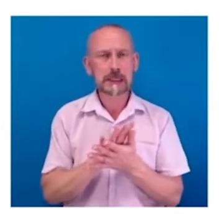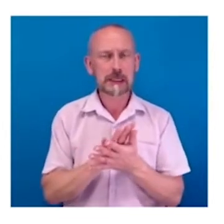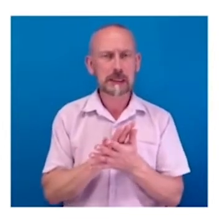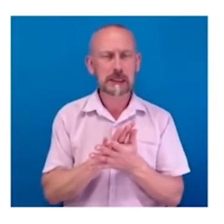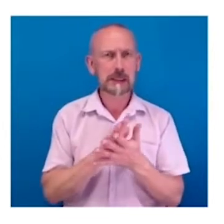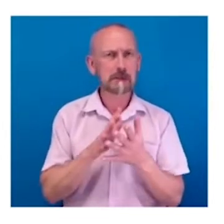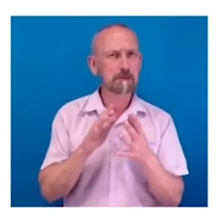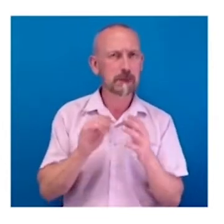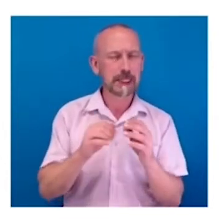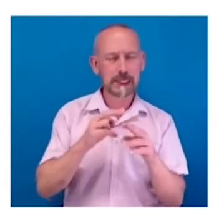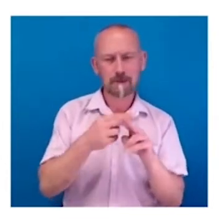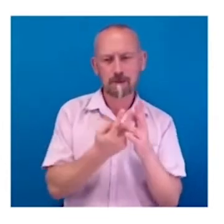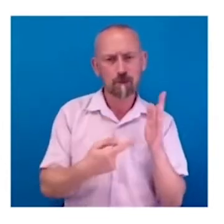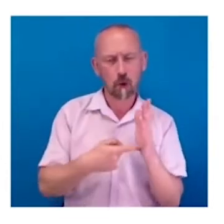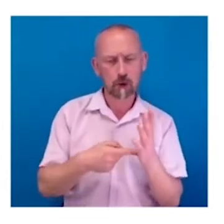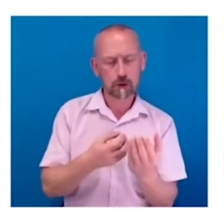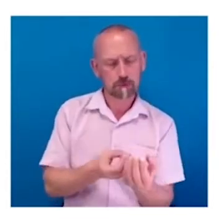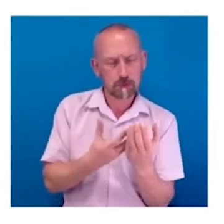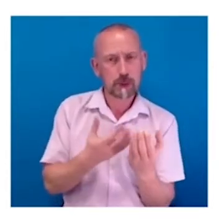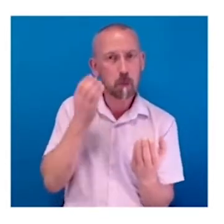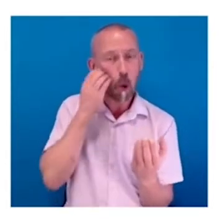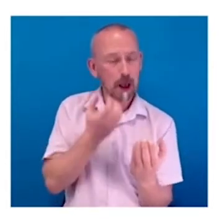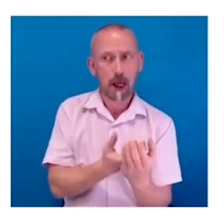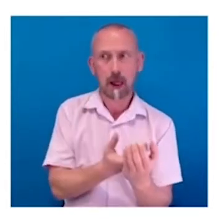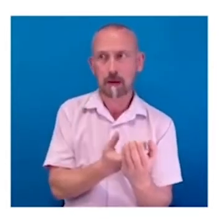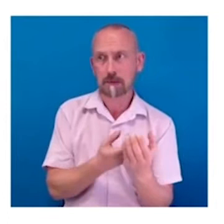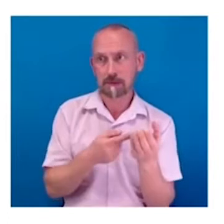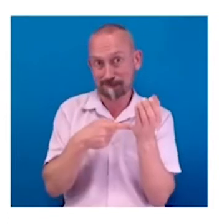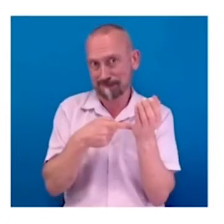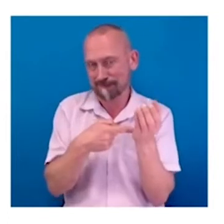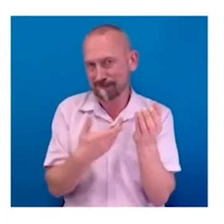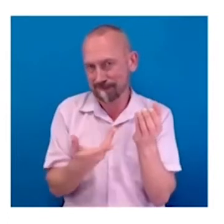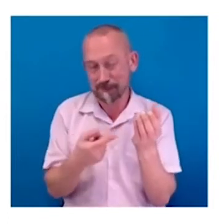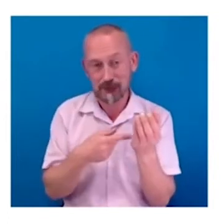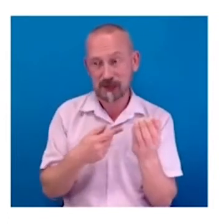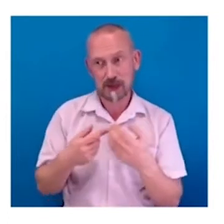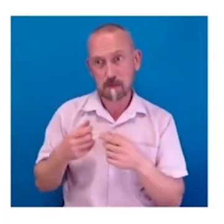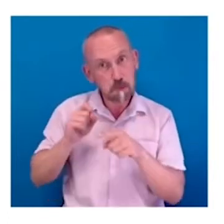on a mobile device, you know, this is where we nowadays read off.